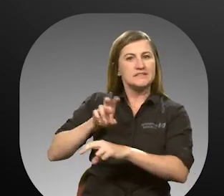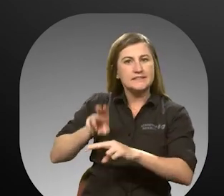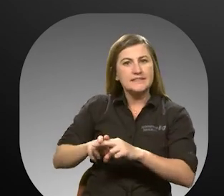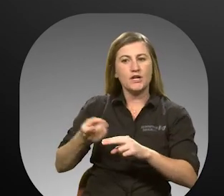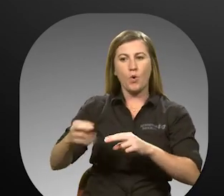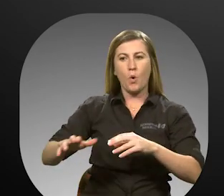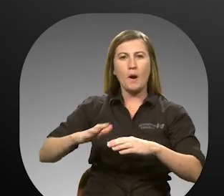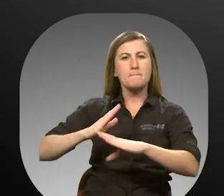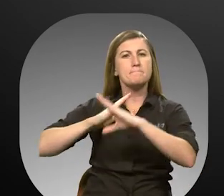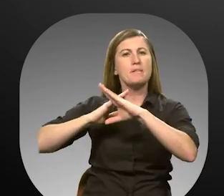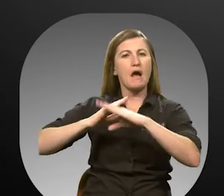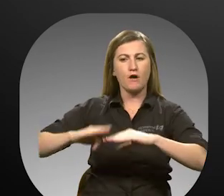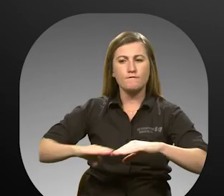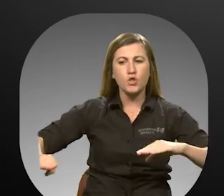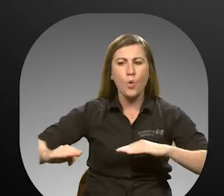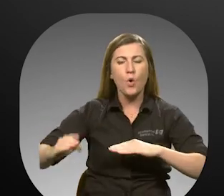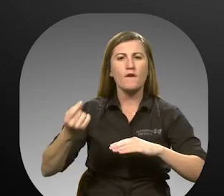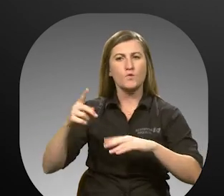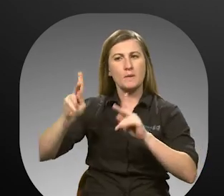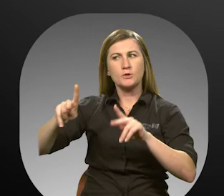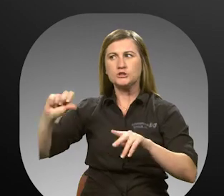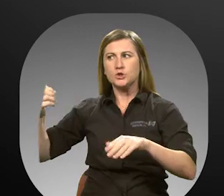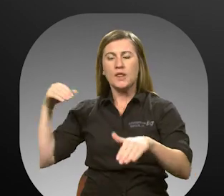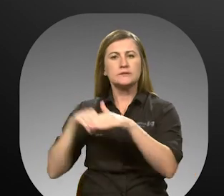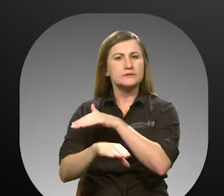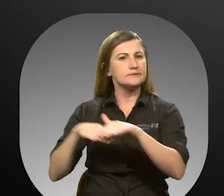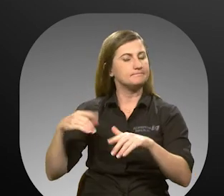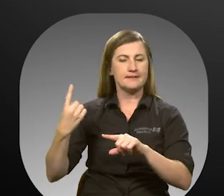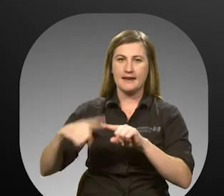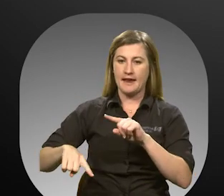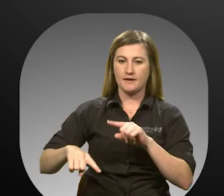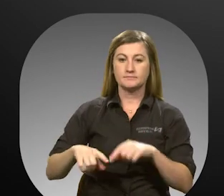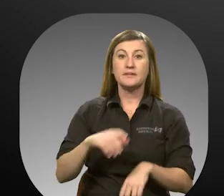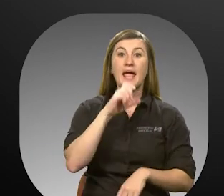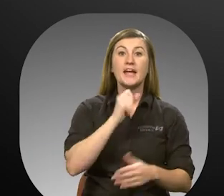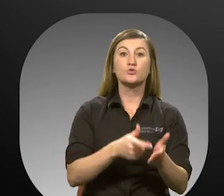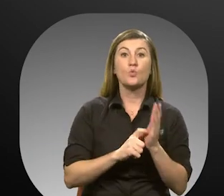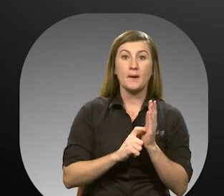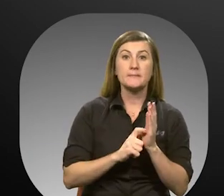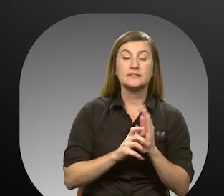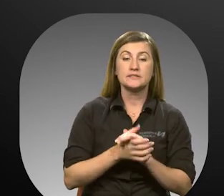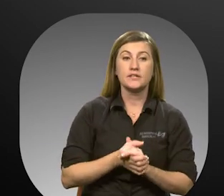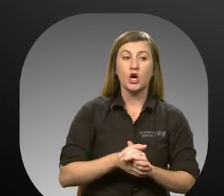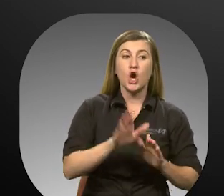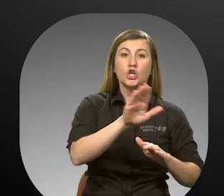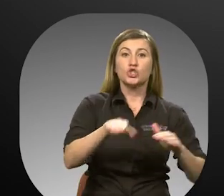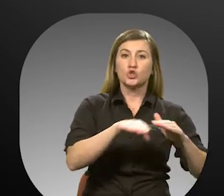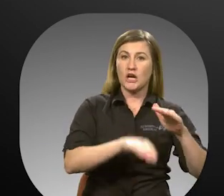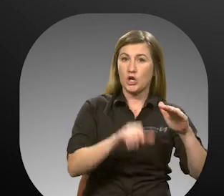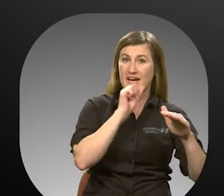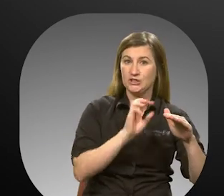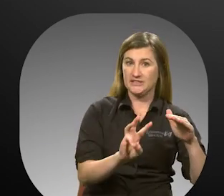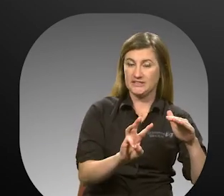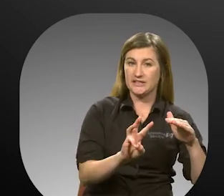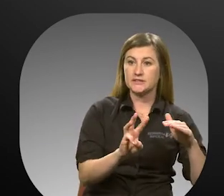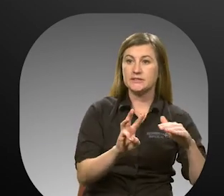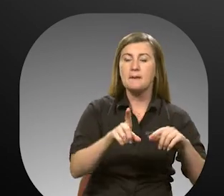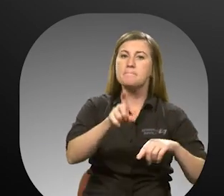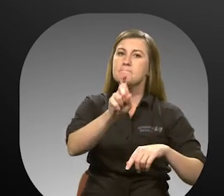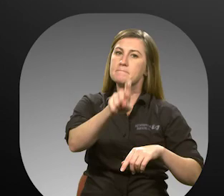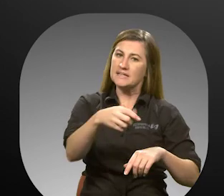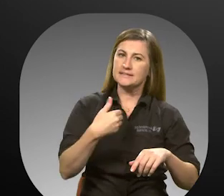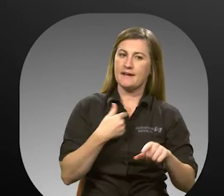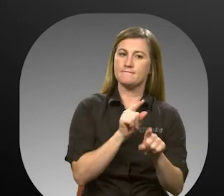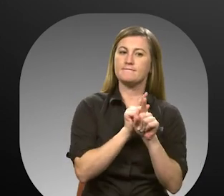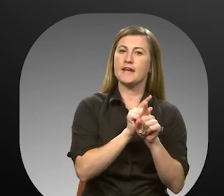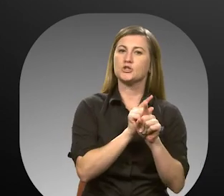space that blocks the boarding or deboarding of another passenger. Age requirement Children under the age of 6 years must